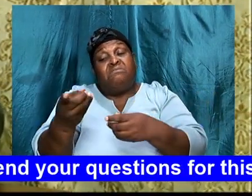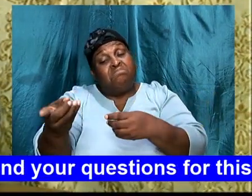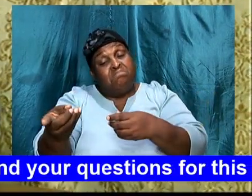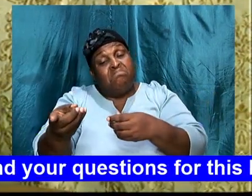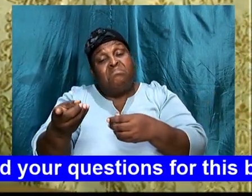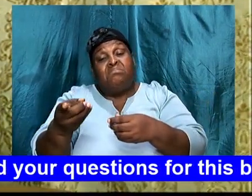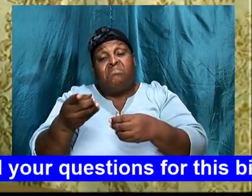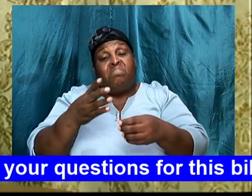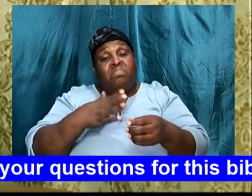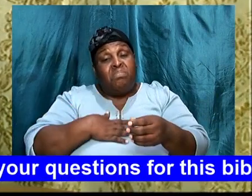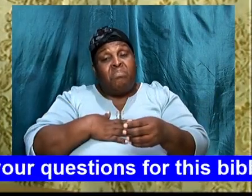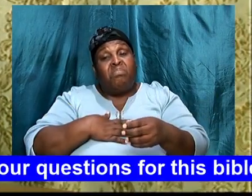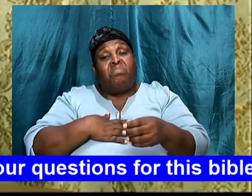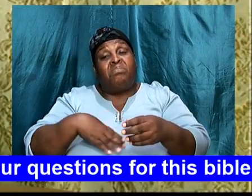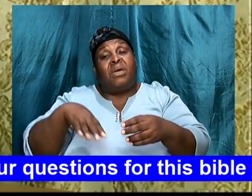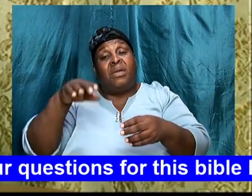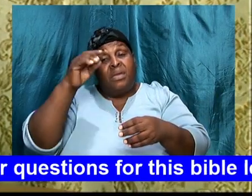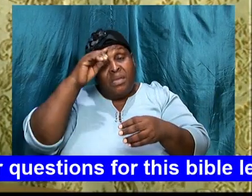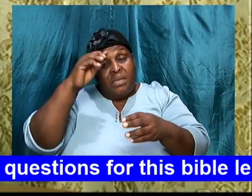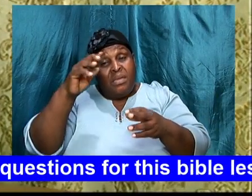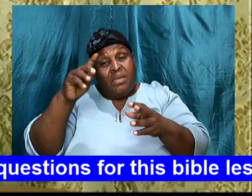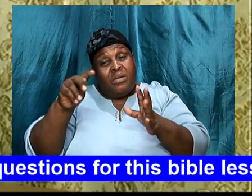so it begs me then, to ask,